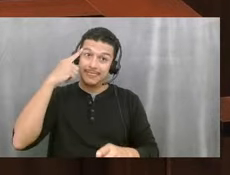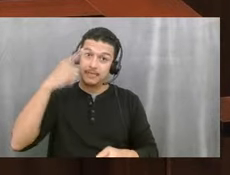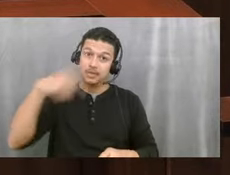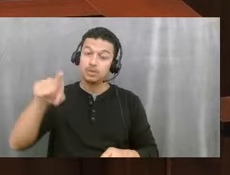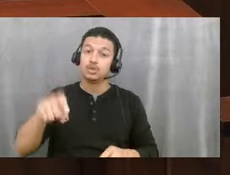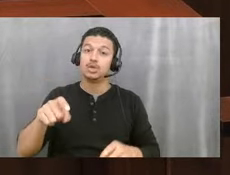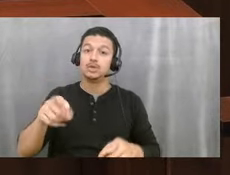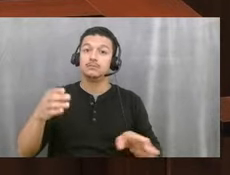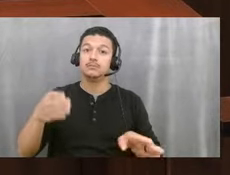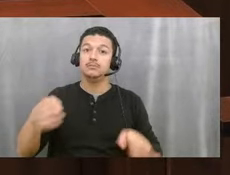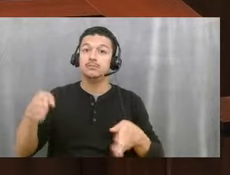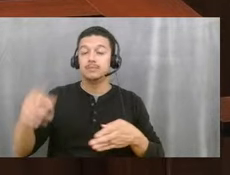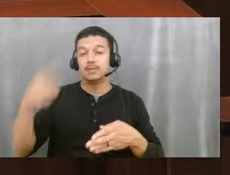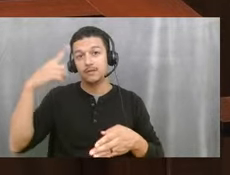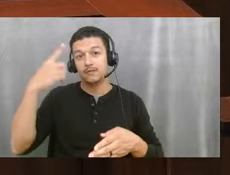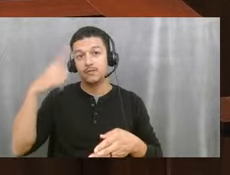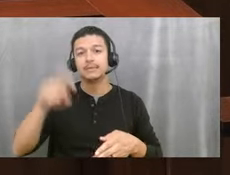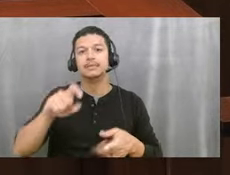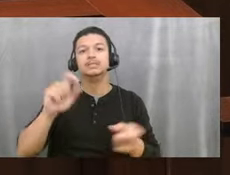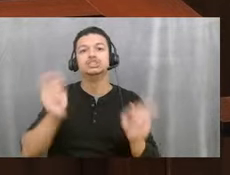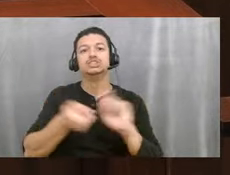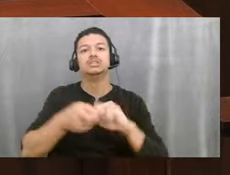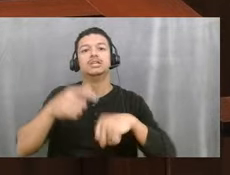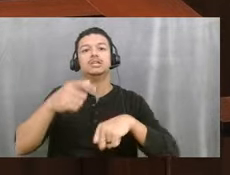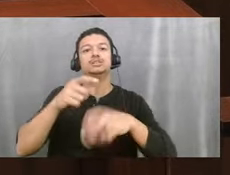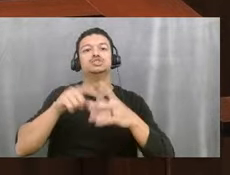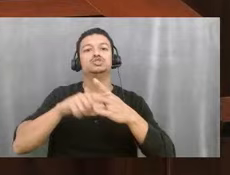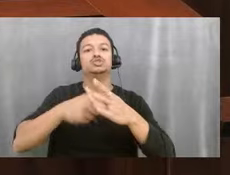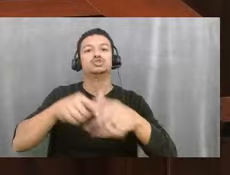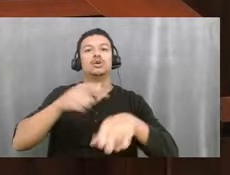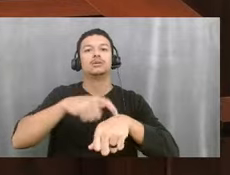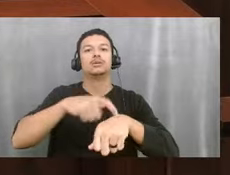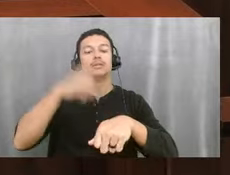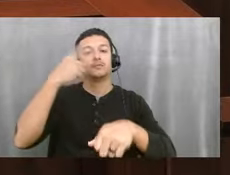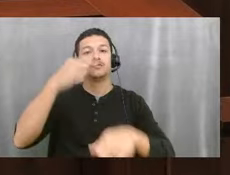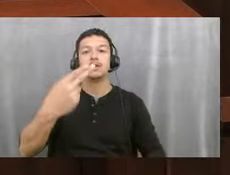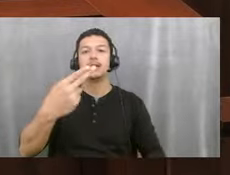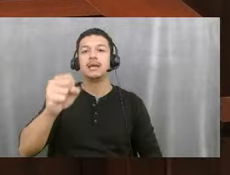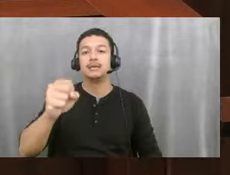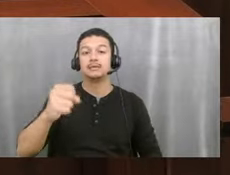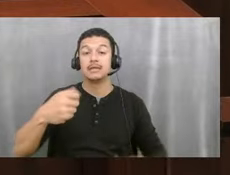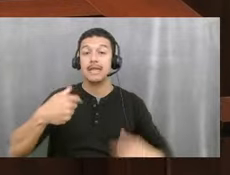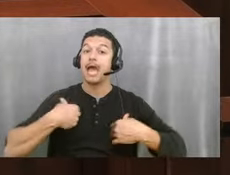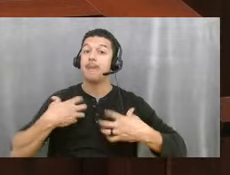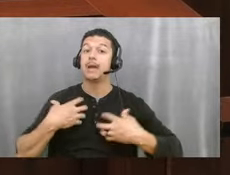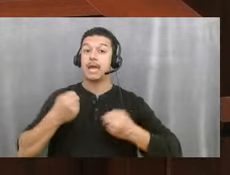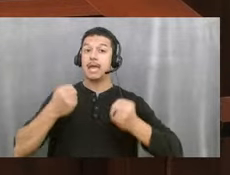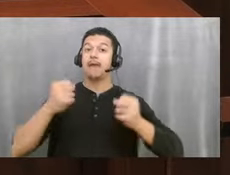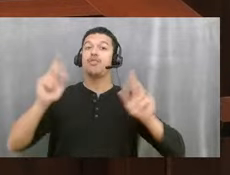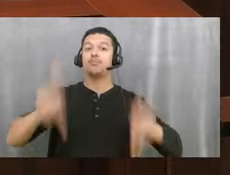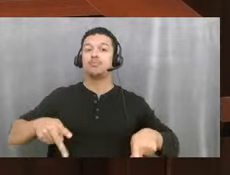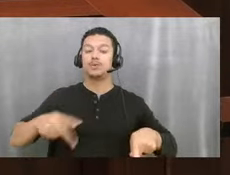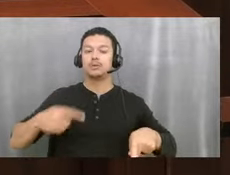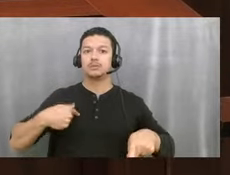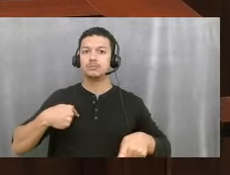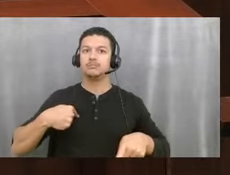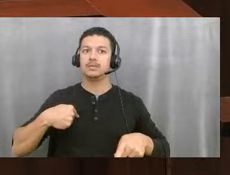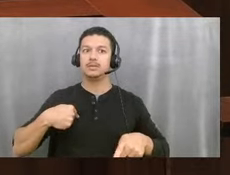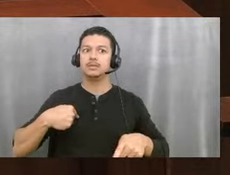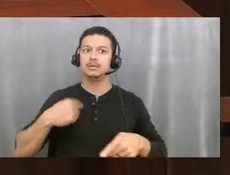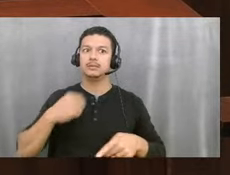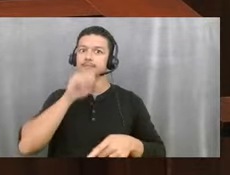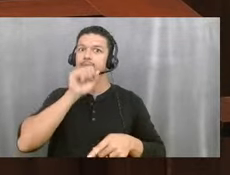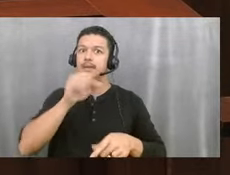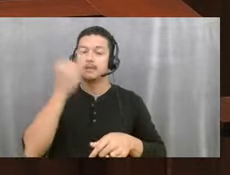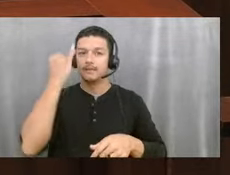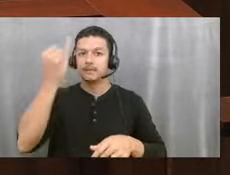we have to change the start times for high school. As a health person, I'm very, very into the idea that we let kids sleep in